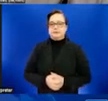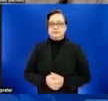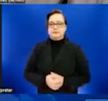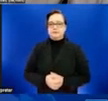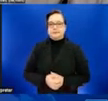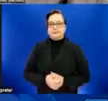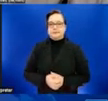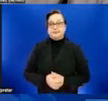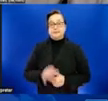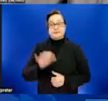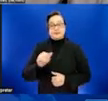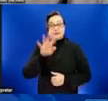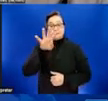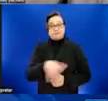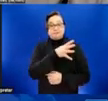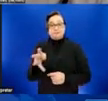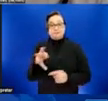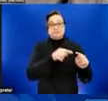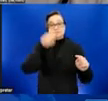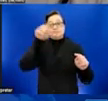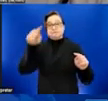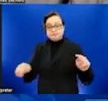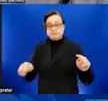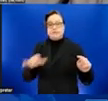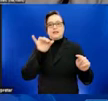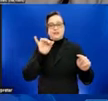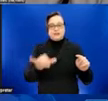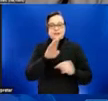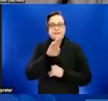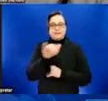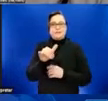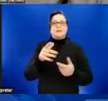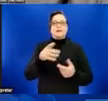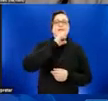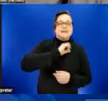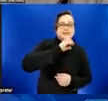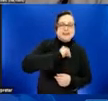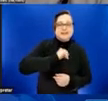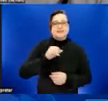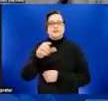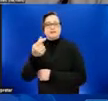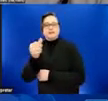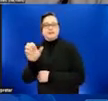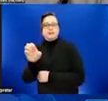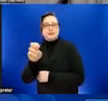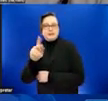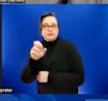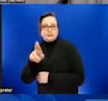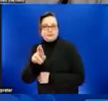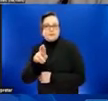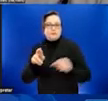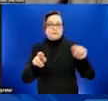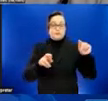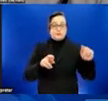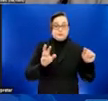This graph shows the number of cases by age and gender. From left to right, the bars represent younger to older people with